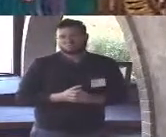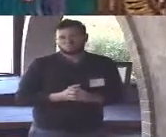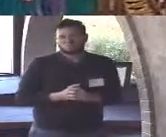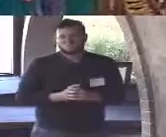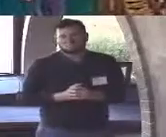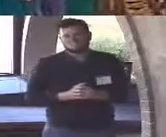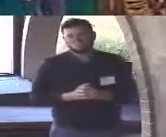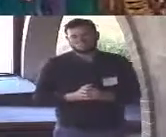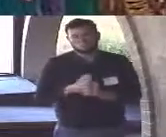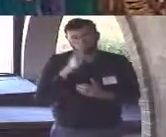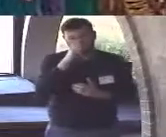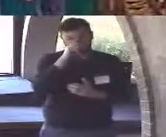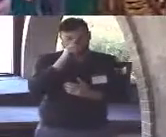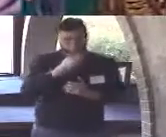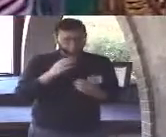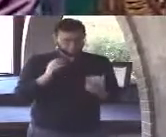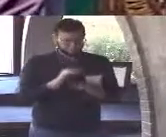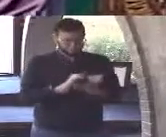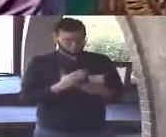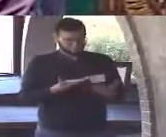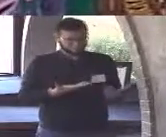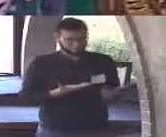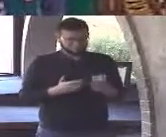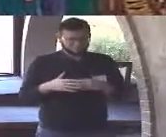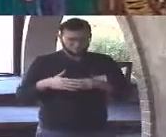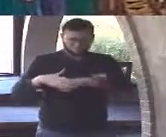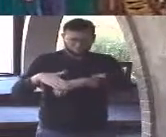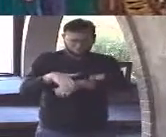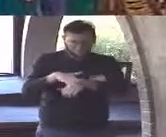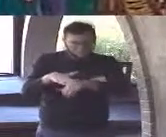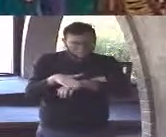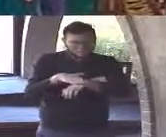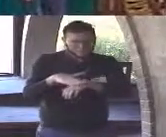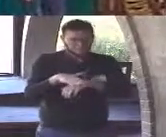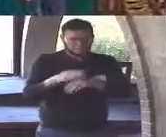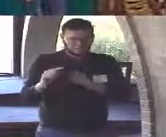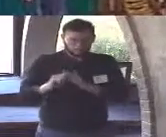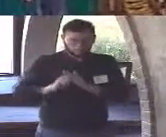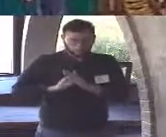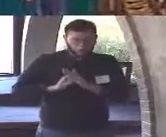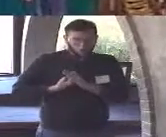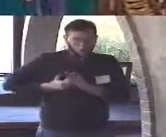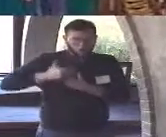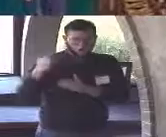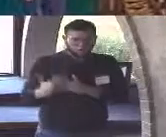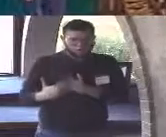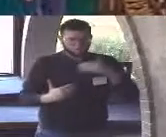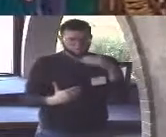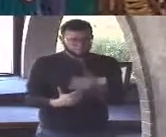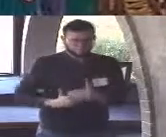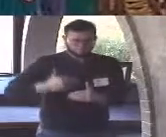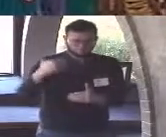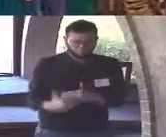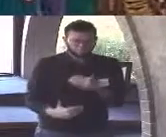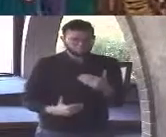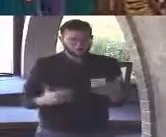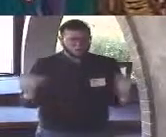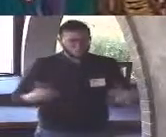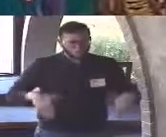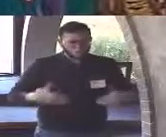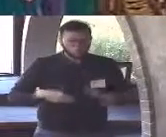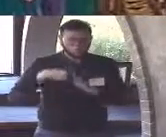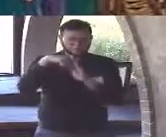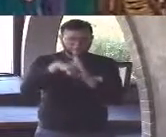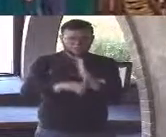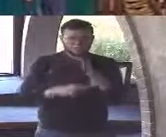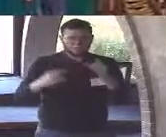it's the beginning and just the beginning of a fascinating philosophical and theological dialogue that can be